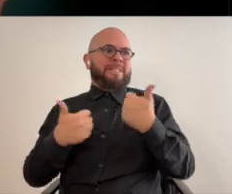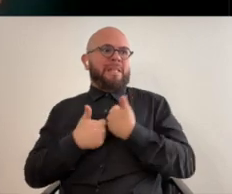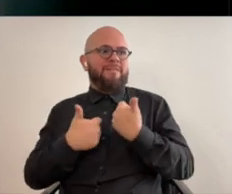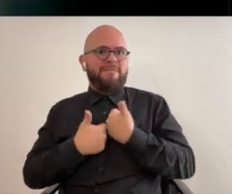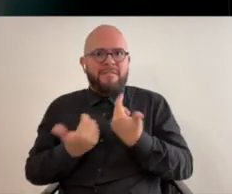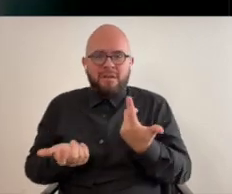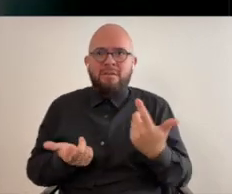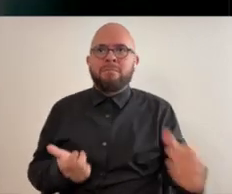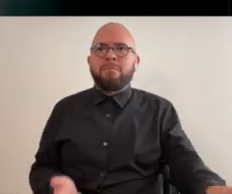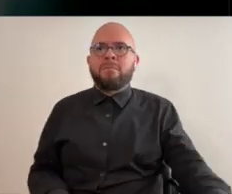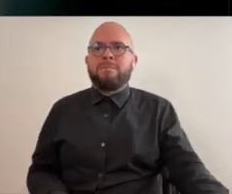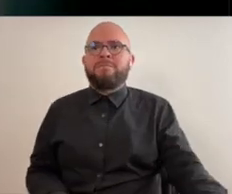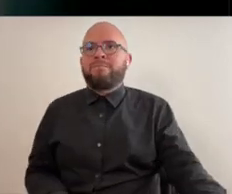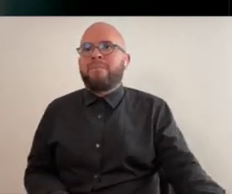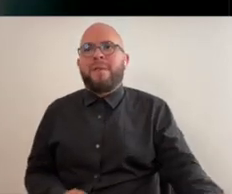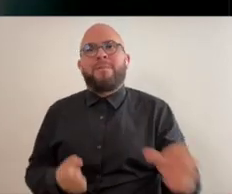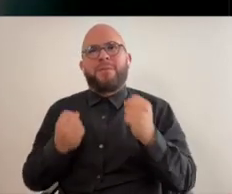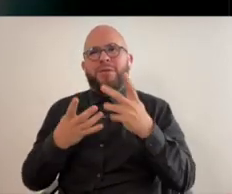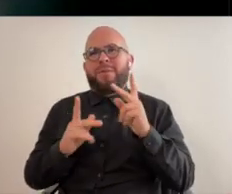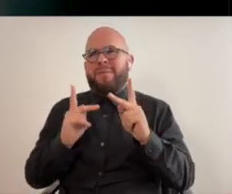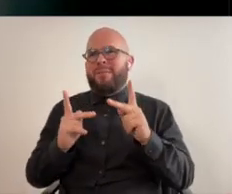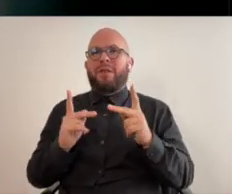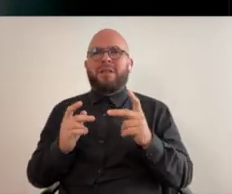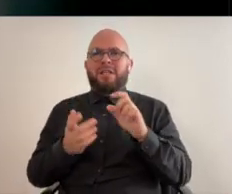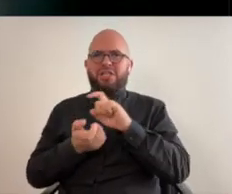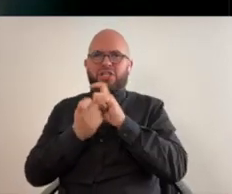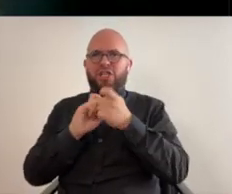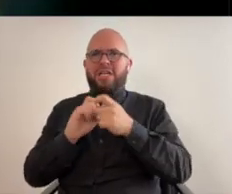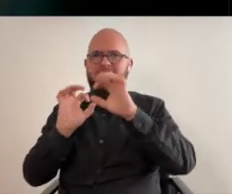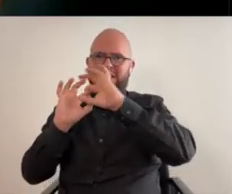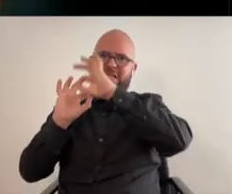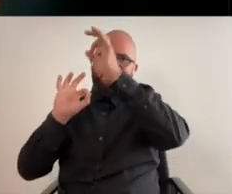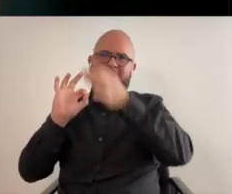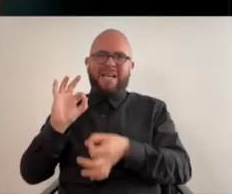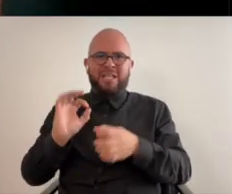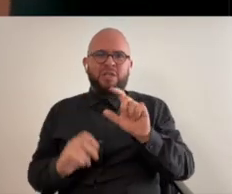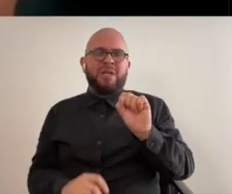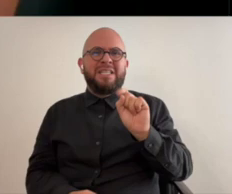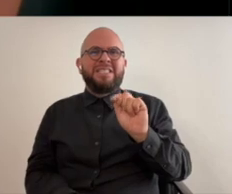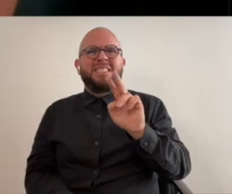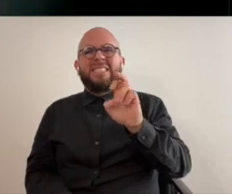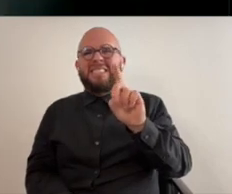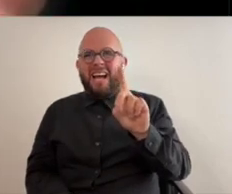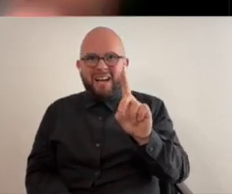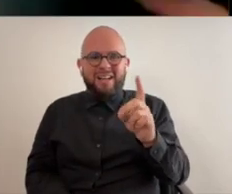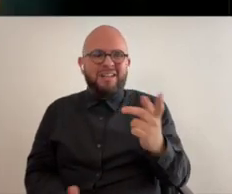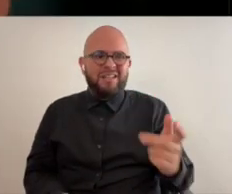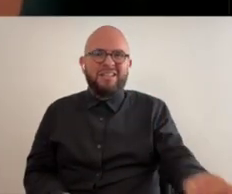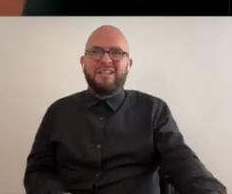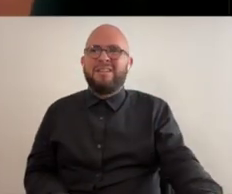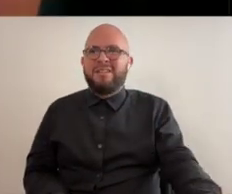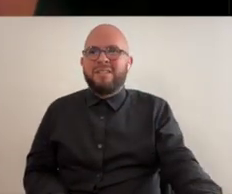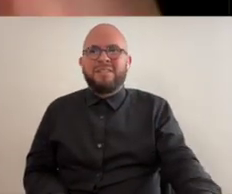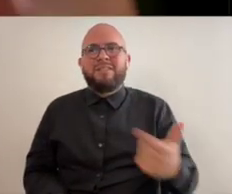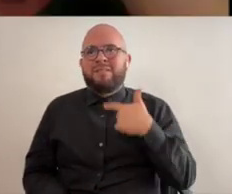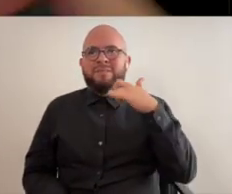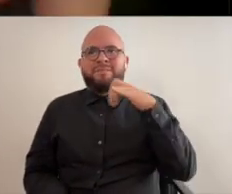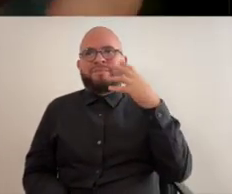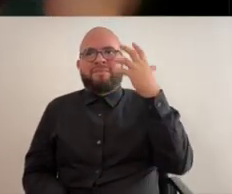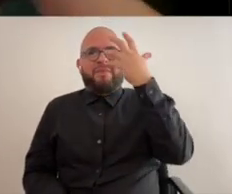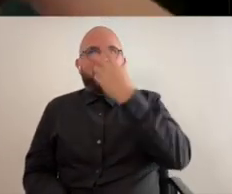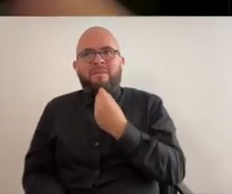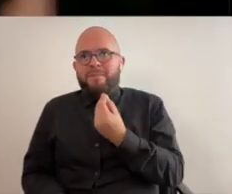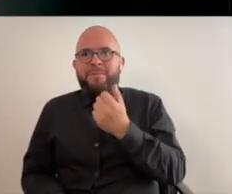and i i mean there are people turning their canes into studs like sharp pointy metal studs